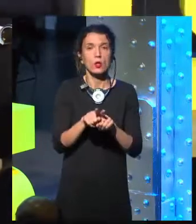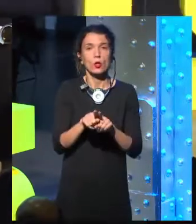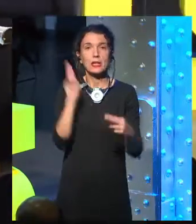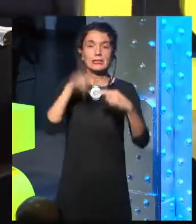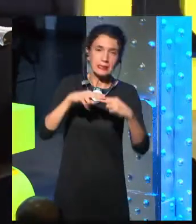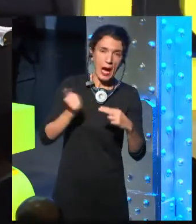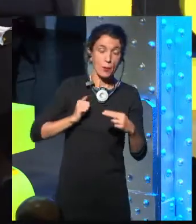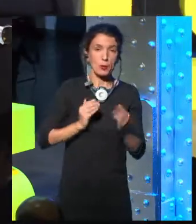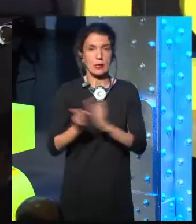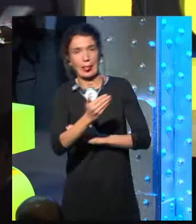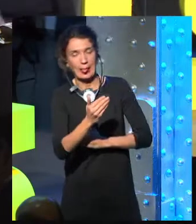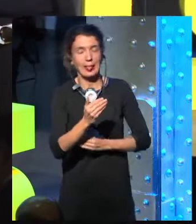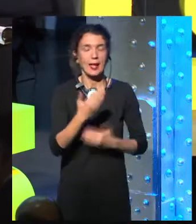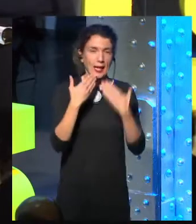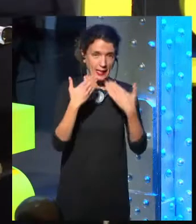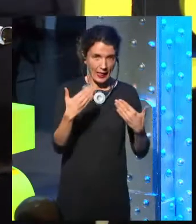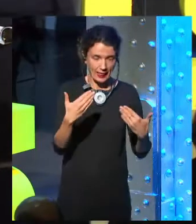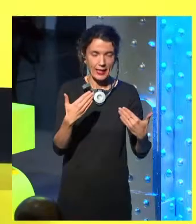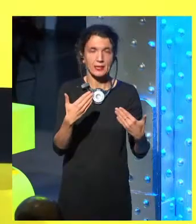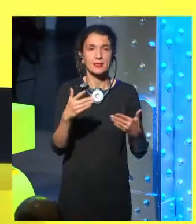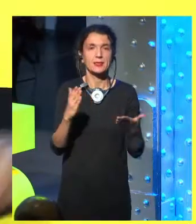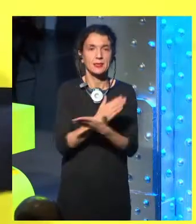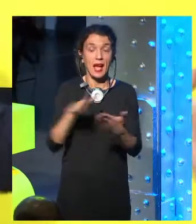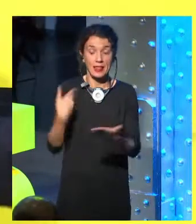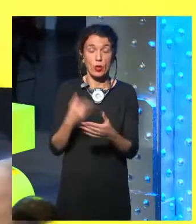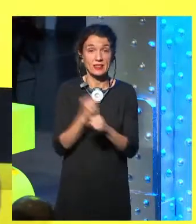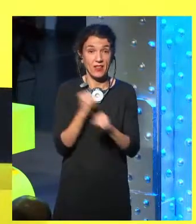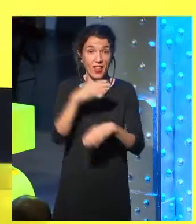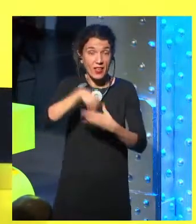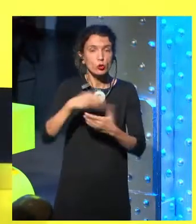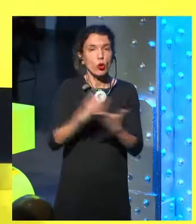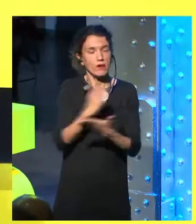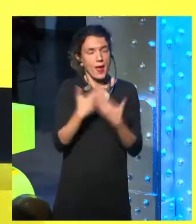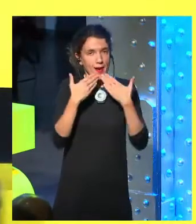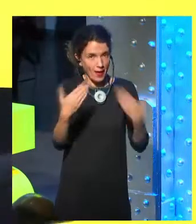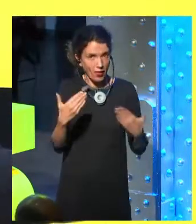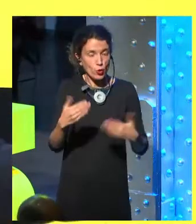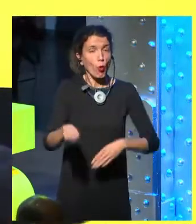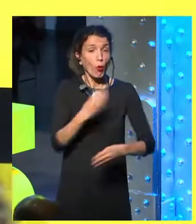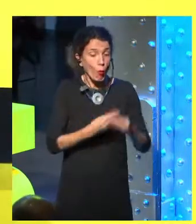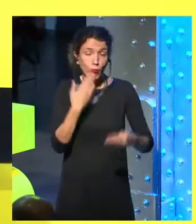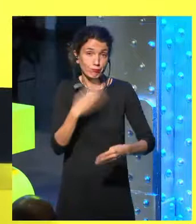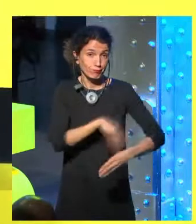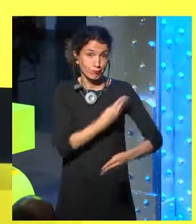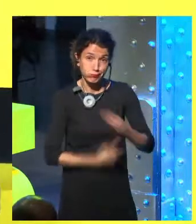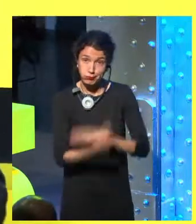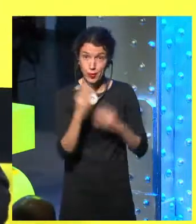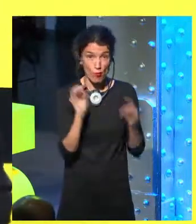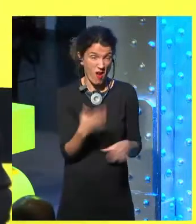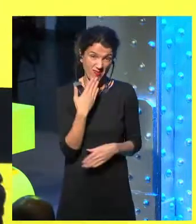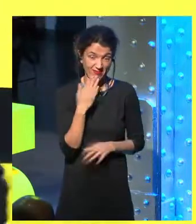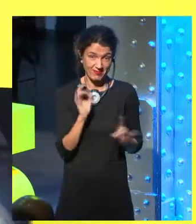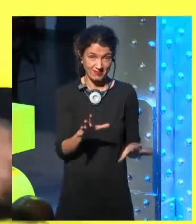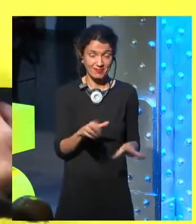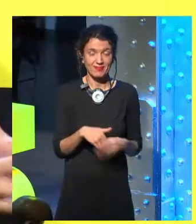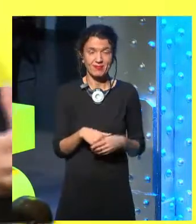And again, another hyperlink, another acknowledgement for all the people that have made TELOS possible up to now. And I was born with a TELOS